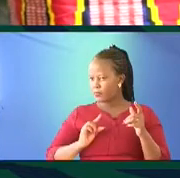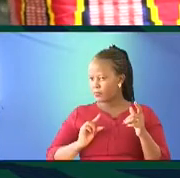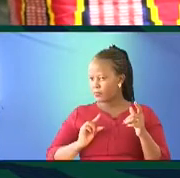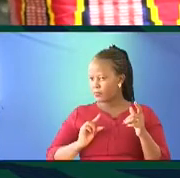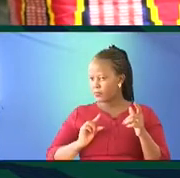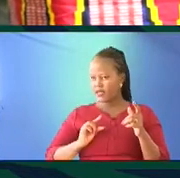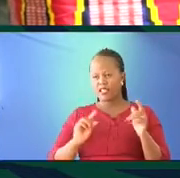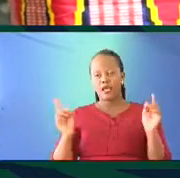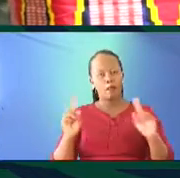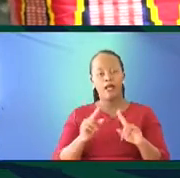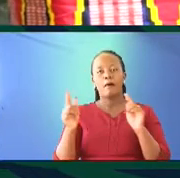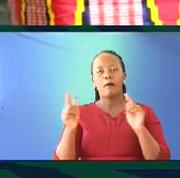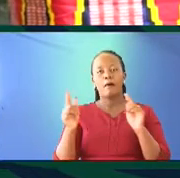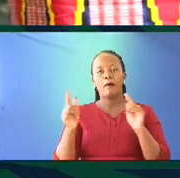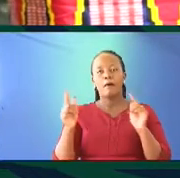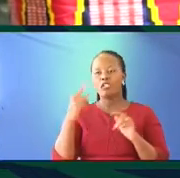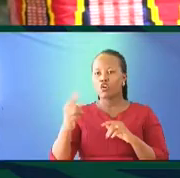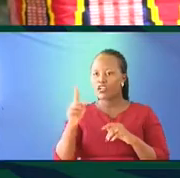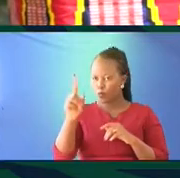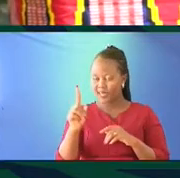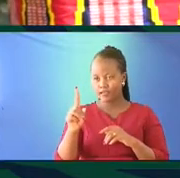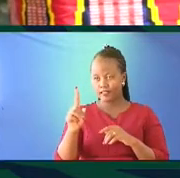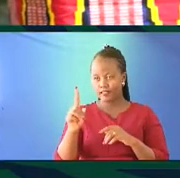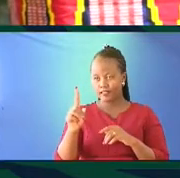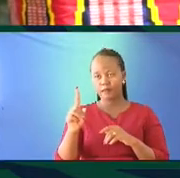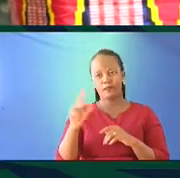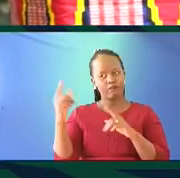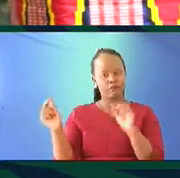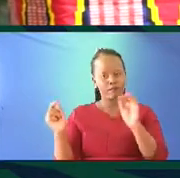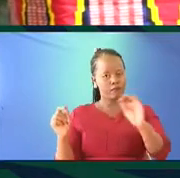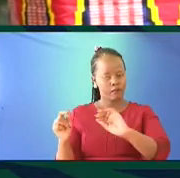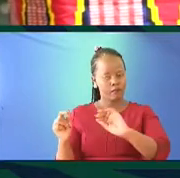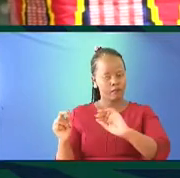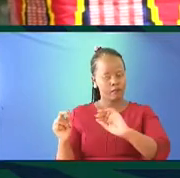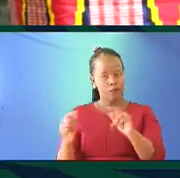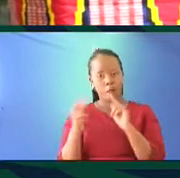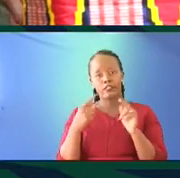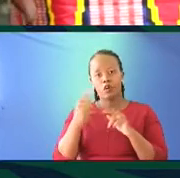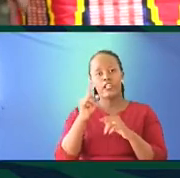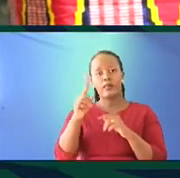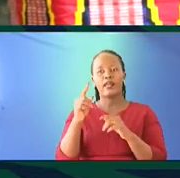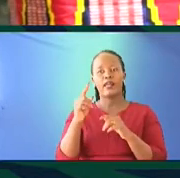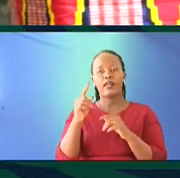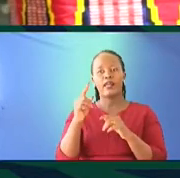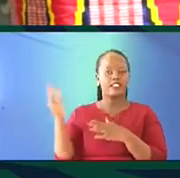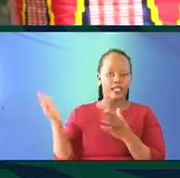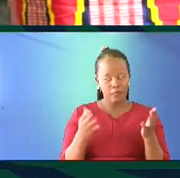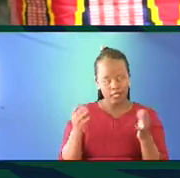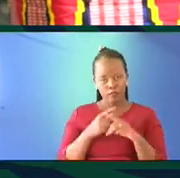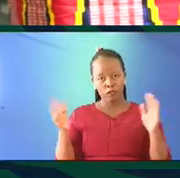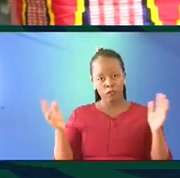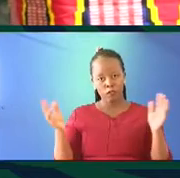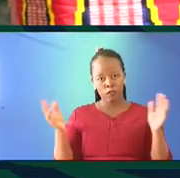Yet, only one variety of Spanish language, not even other varieties of the same language, was exported, the Castellano was